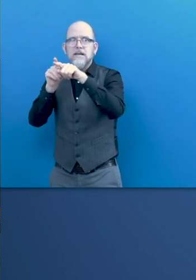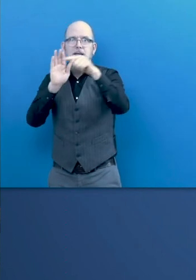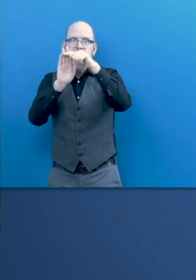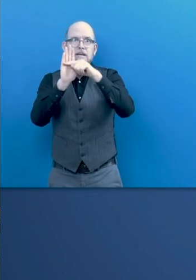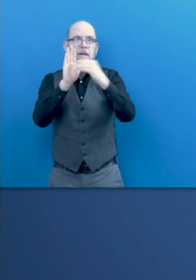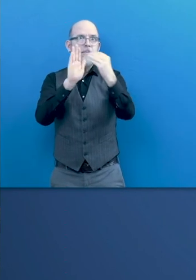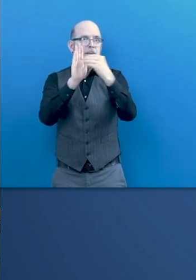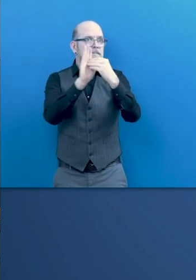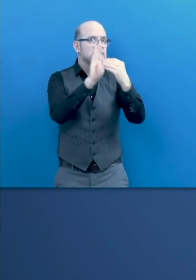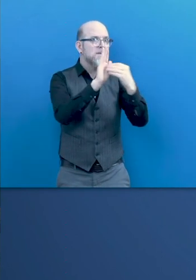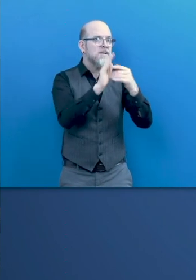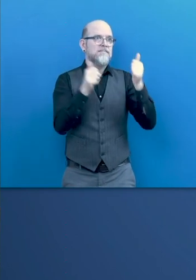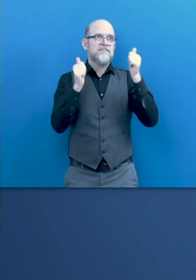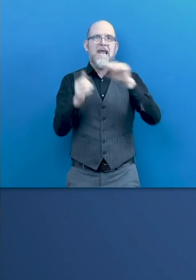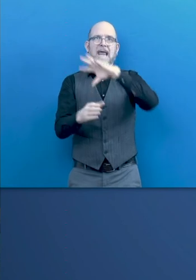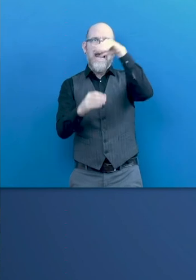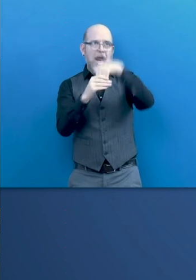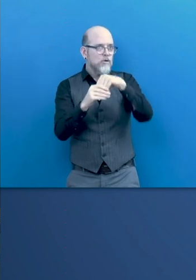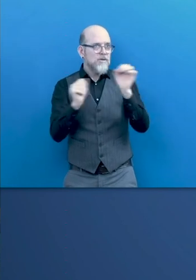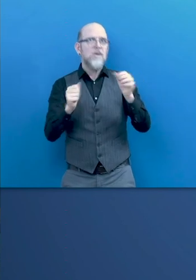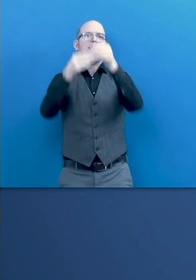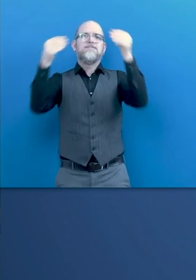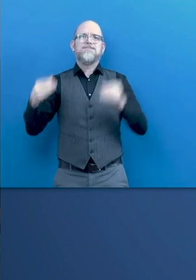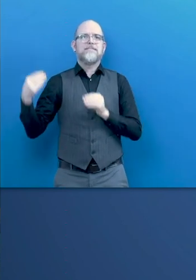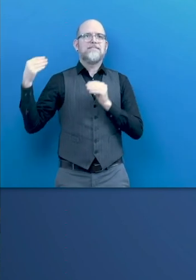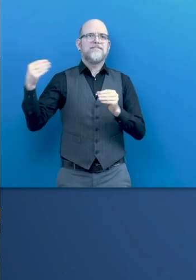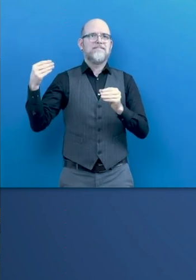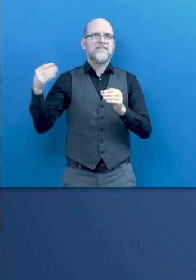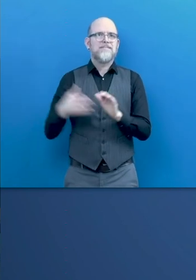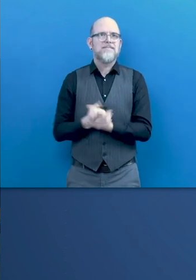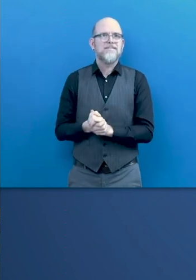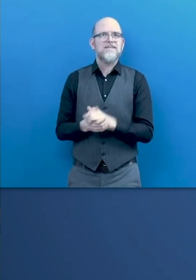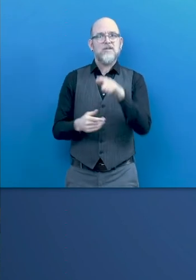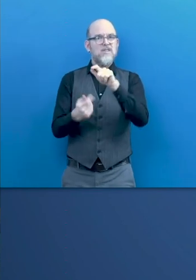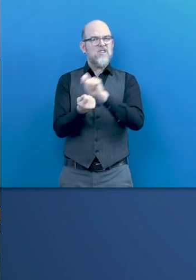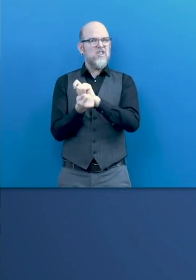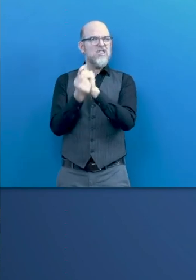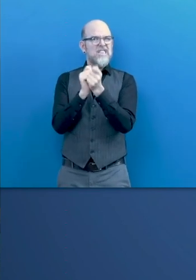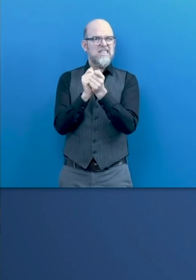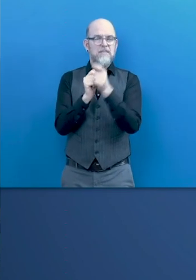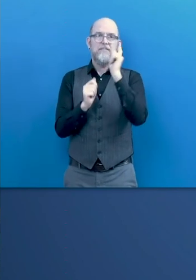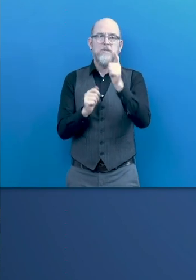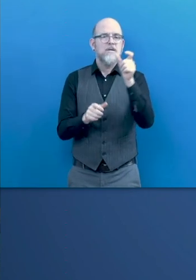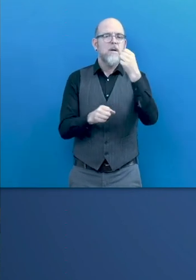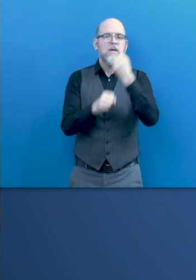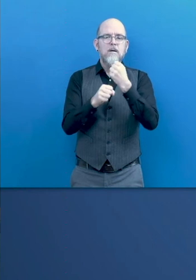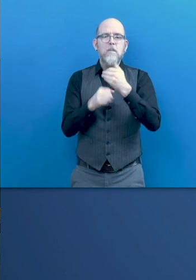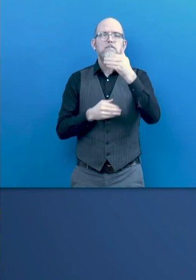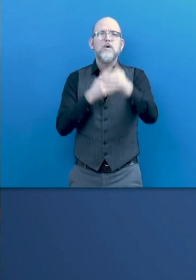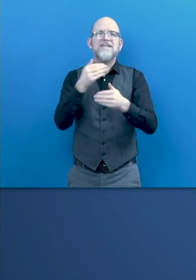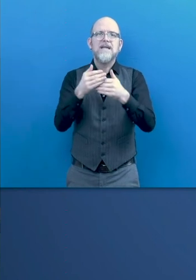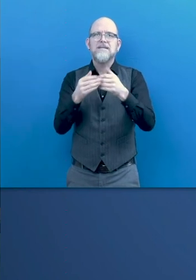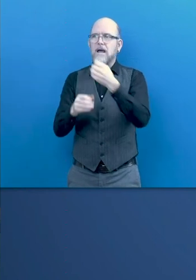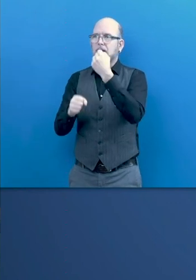practice. So employers need to put inclusion front and center in the same way that they look at sustainability